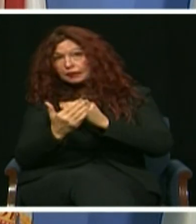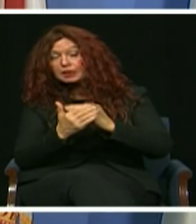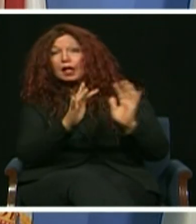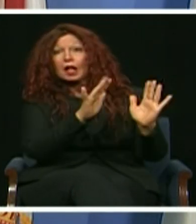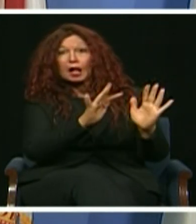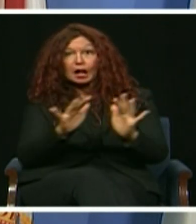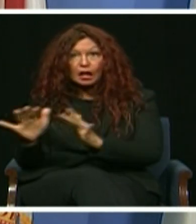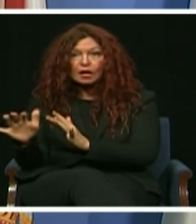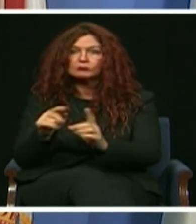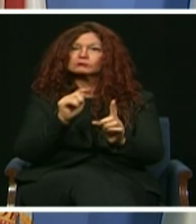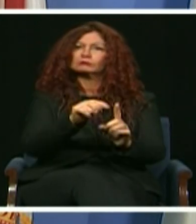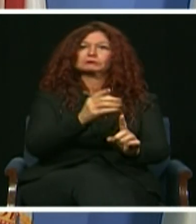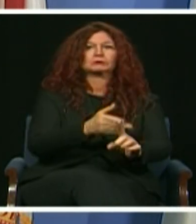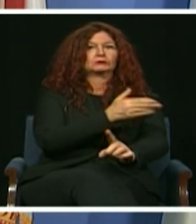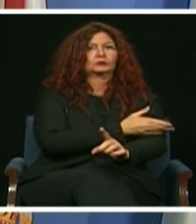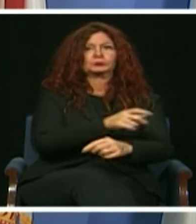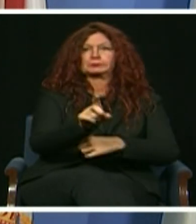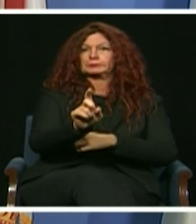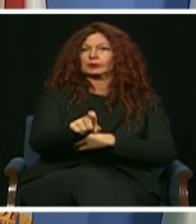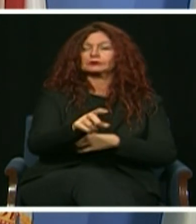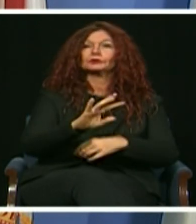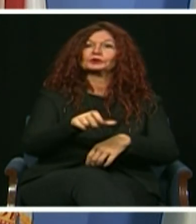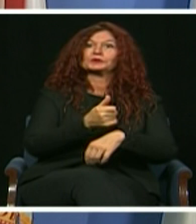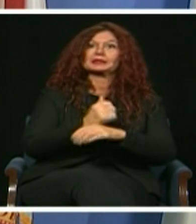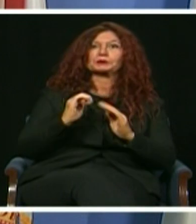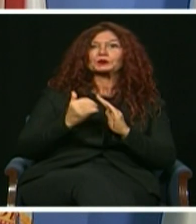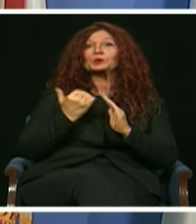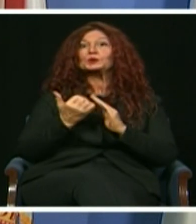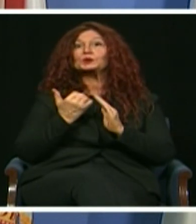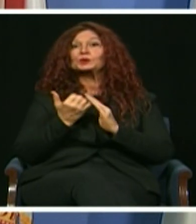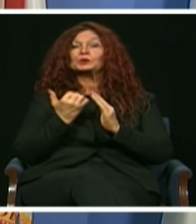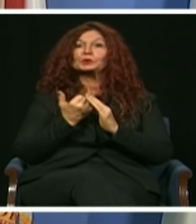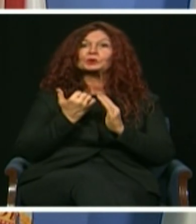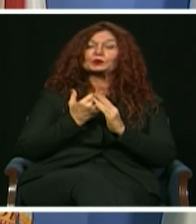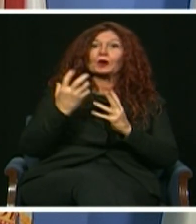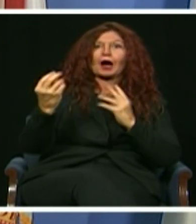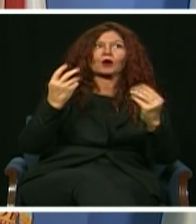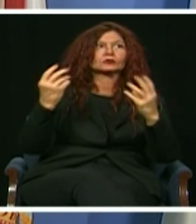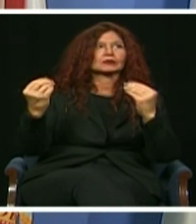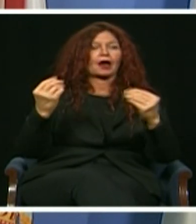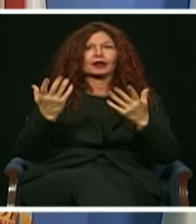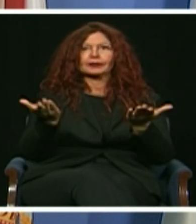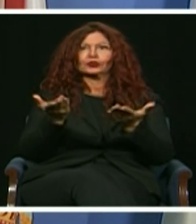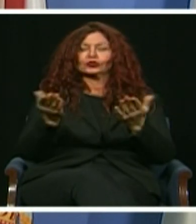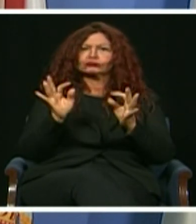Miami Land Program, which will bring new visitors to Miami-Dade County's many outdoor attractions.